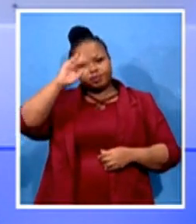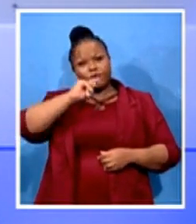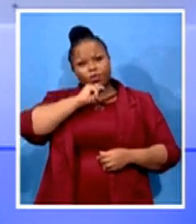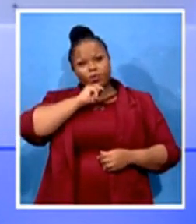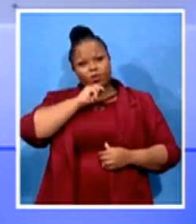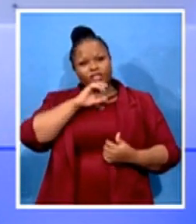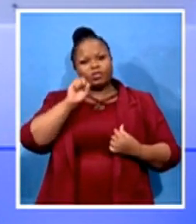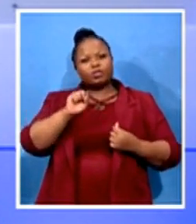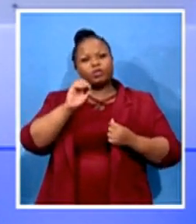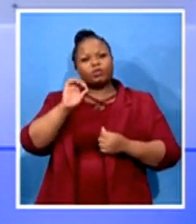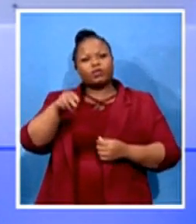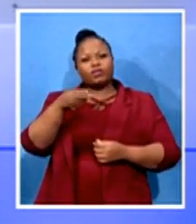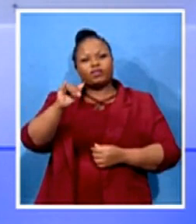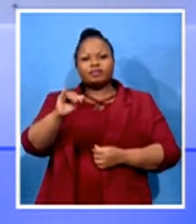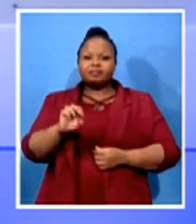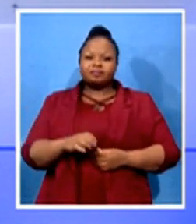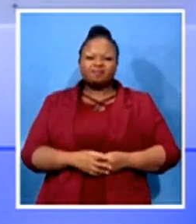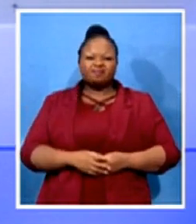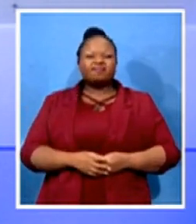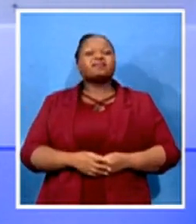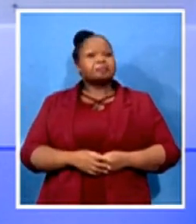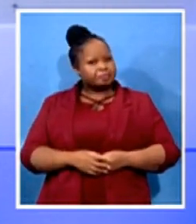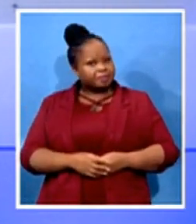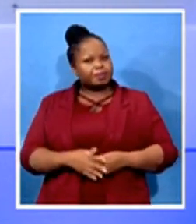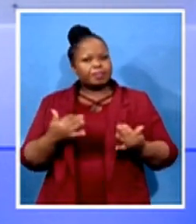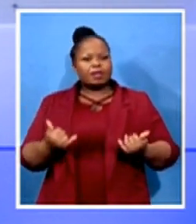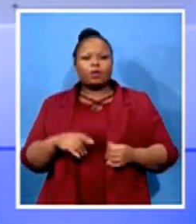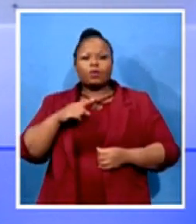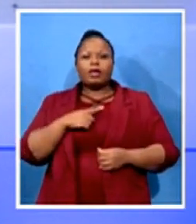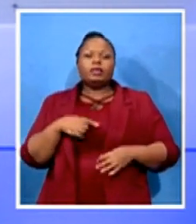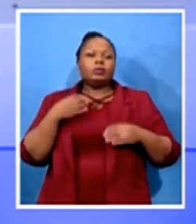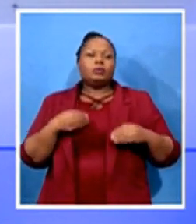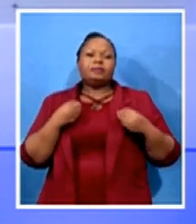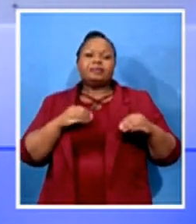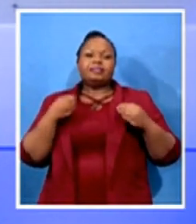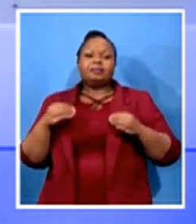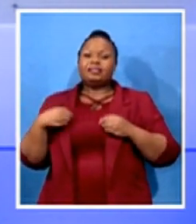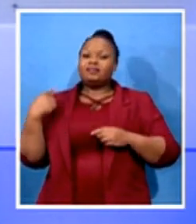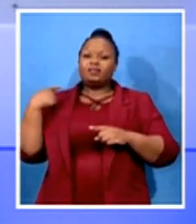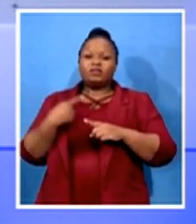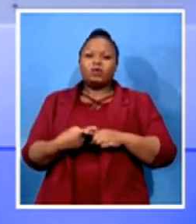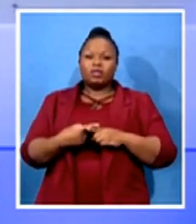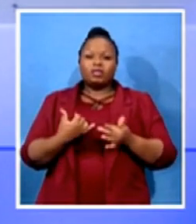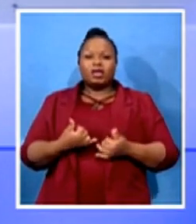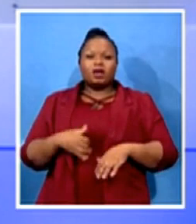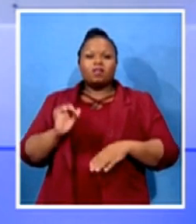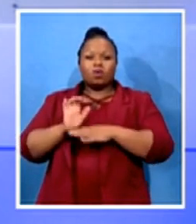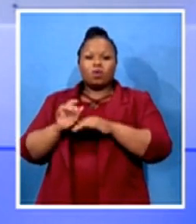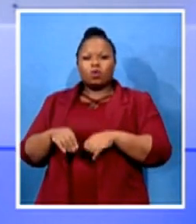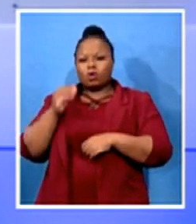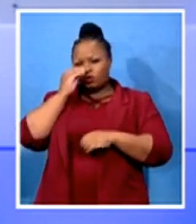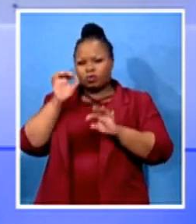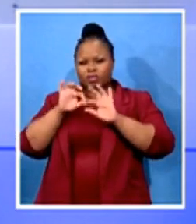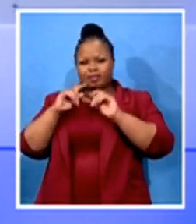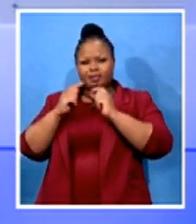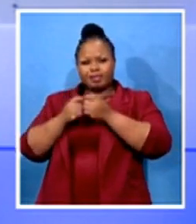quiet an end to a very hectic period for the foreign desk, I imagine. Let's first look at the role of African